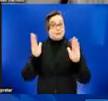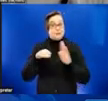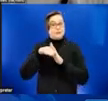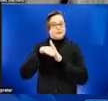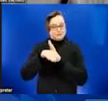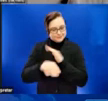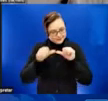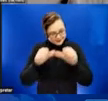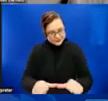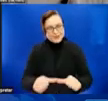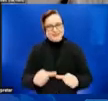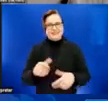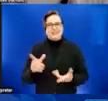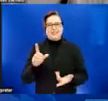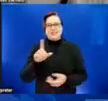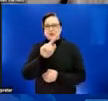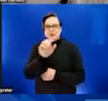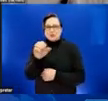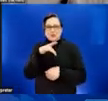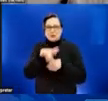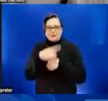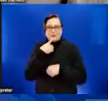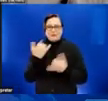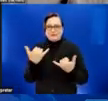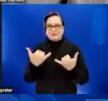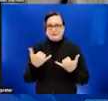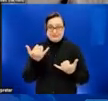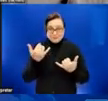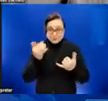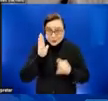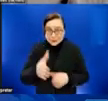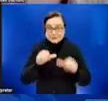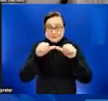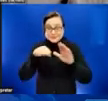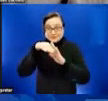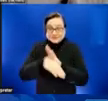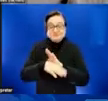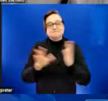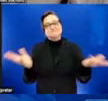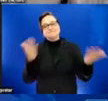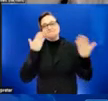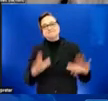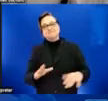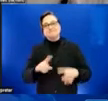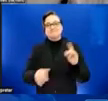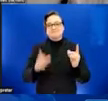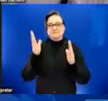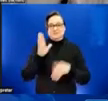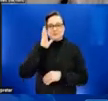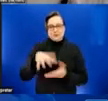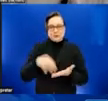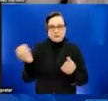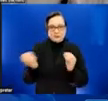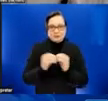right now if it is still going to continue the trend, but we will hopefully learn more about that in the coming